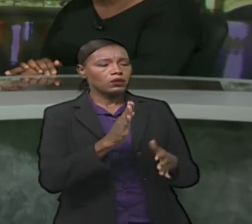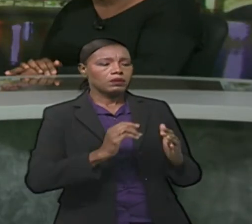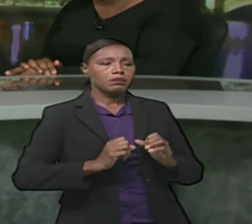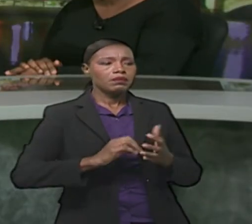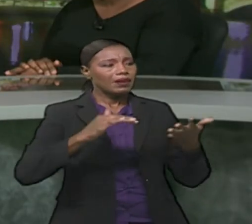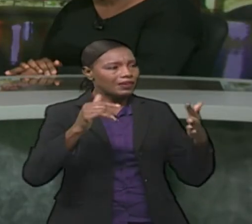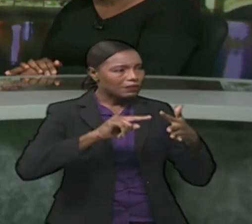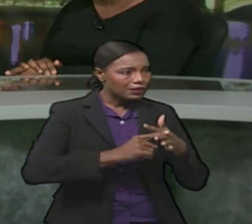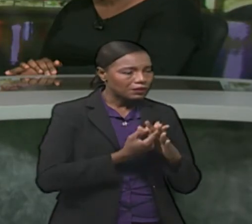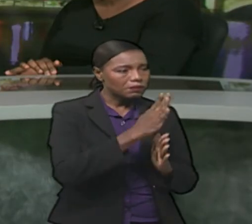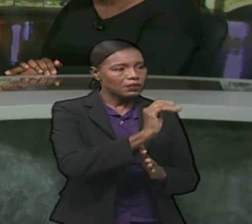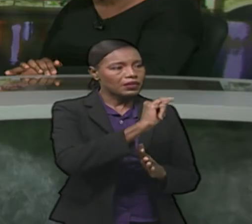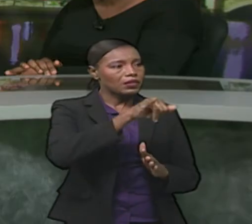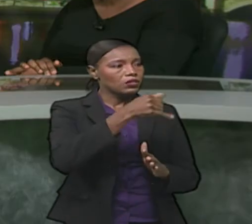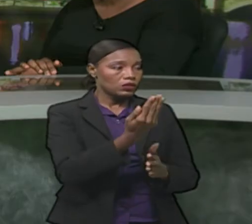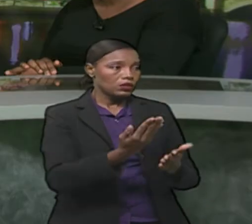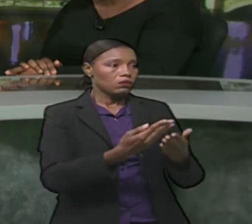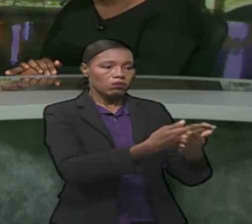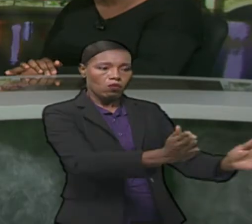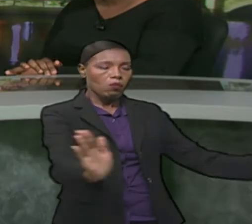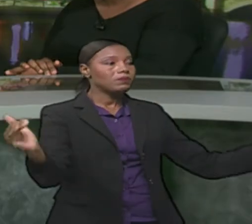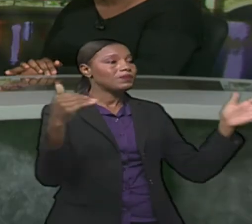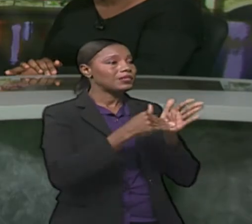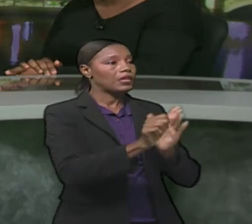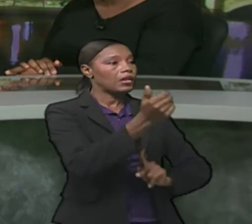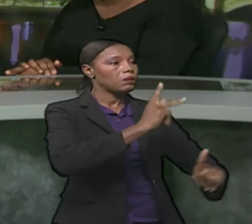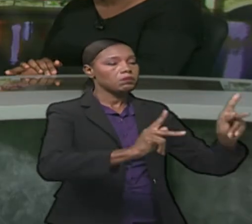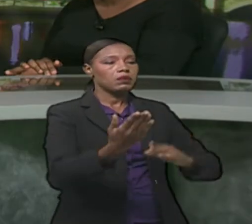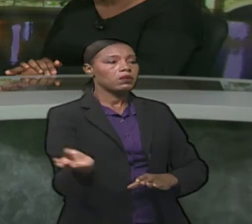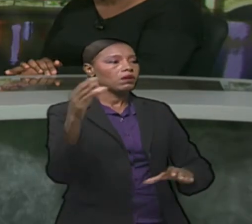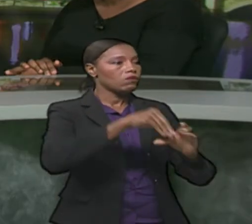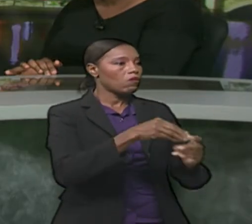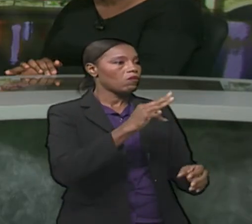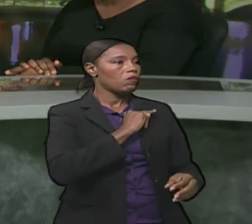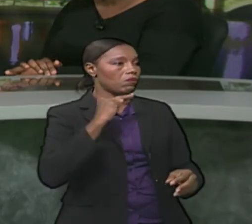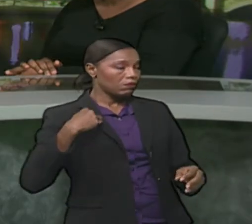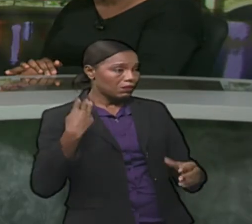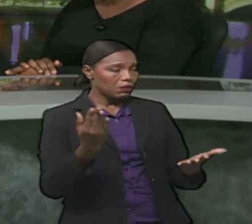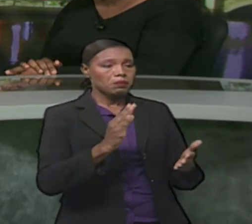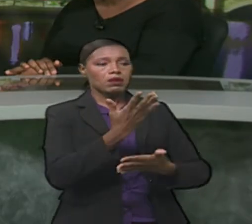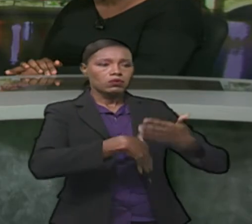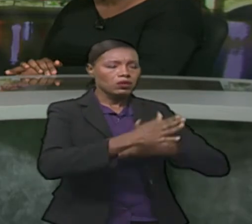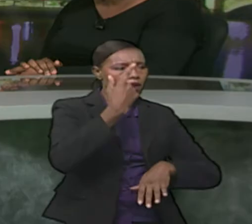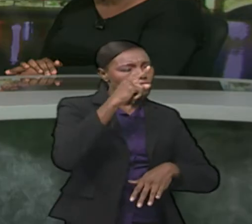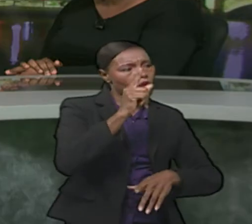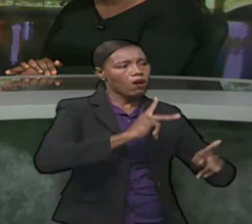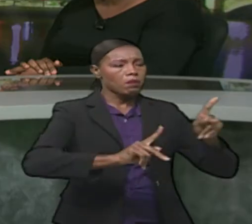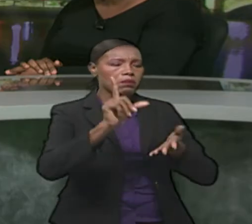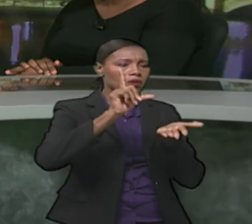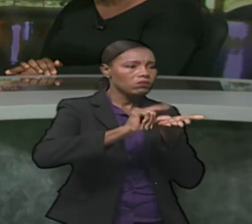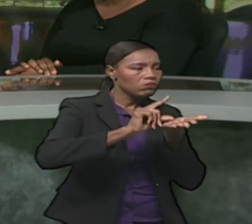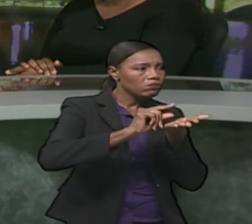open up the BAJ's doors so to speak to other, to members, is it going to be an association just for journalists as the name